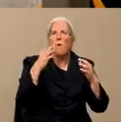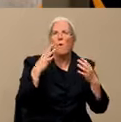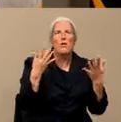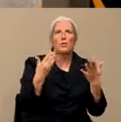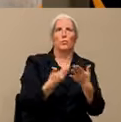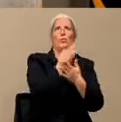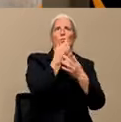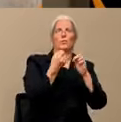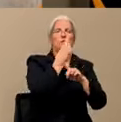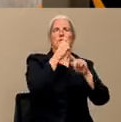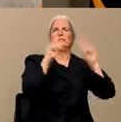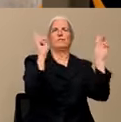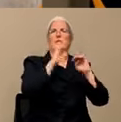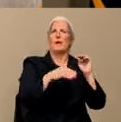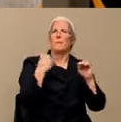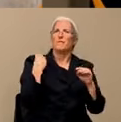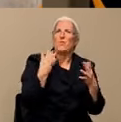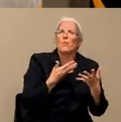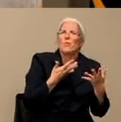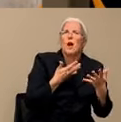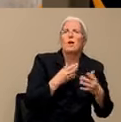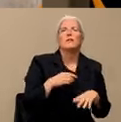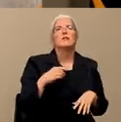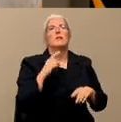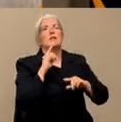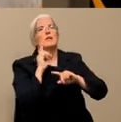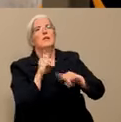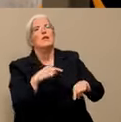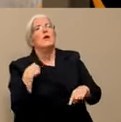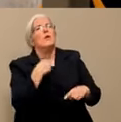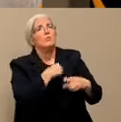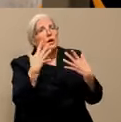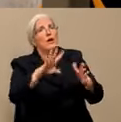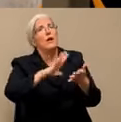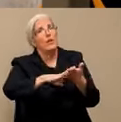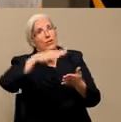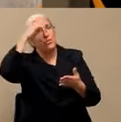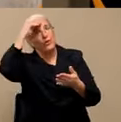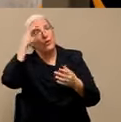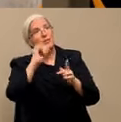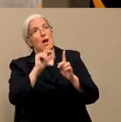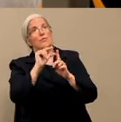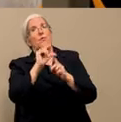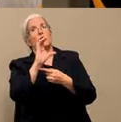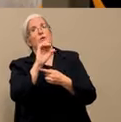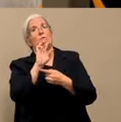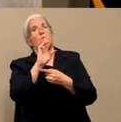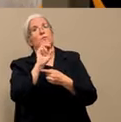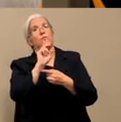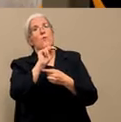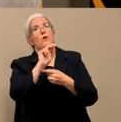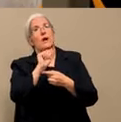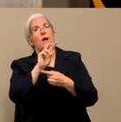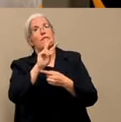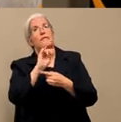Yeah. So everybody's learned the household word coronavirus. So it's a coronavirus. It's a beta coronavirus, to be more specific.